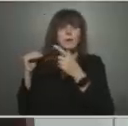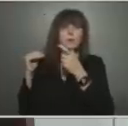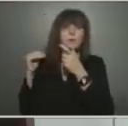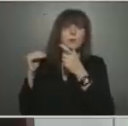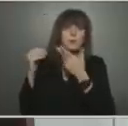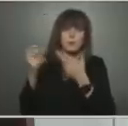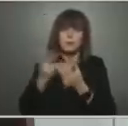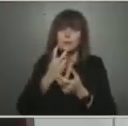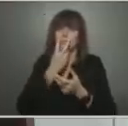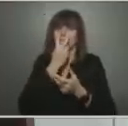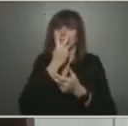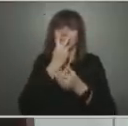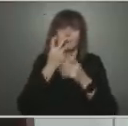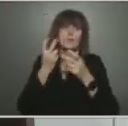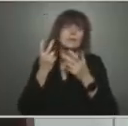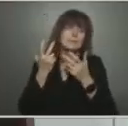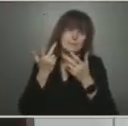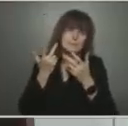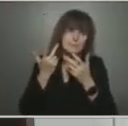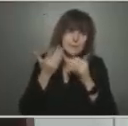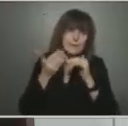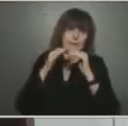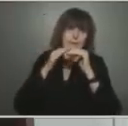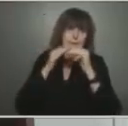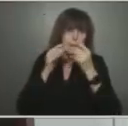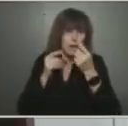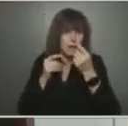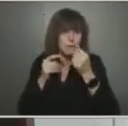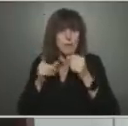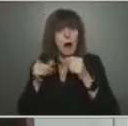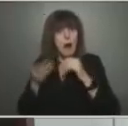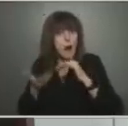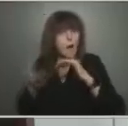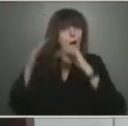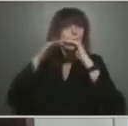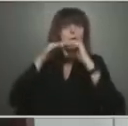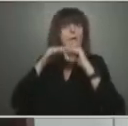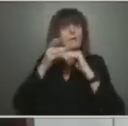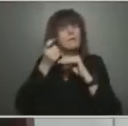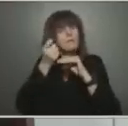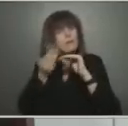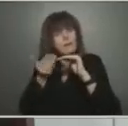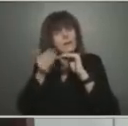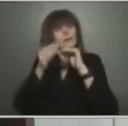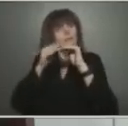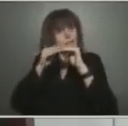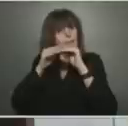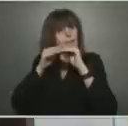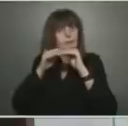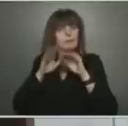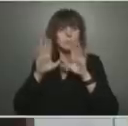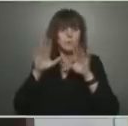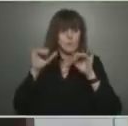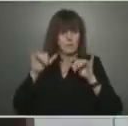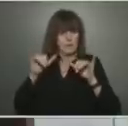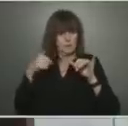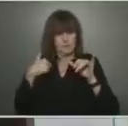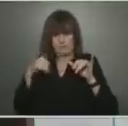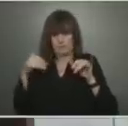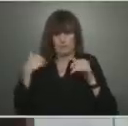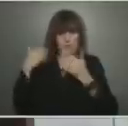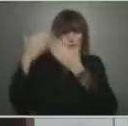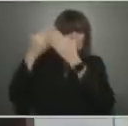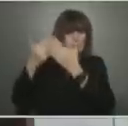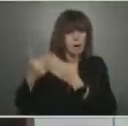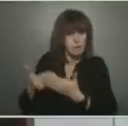little, but not accelerating rapidly. So all of those metrics are still very good. And then we put that in the face of 2